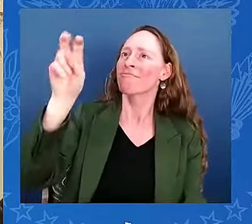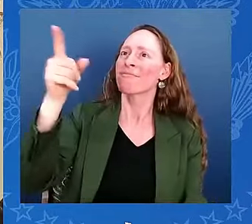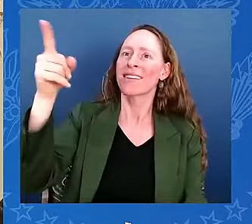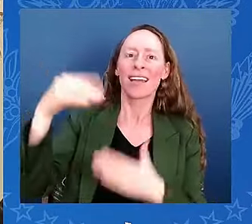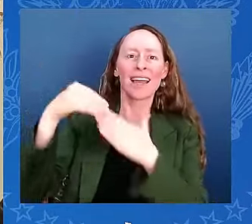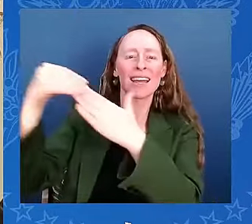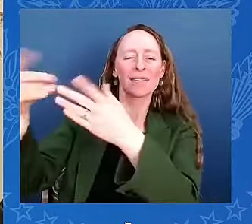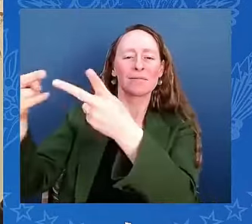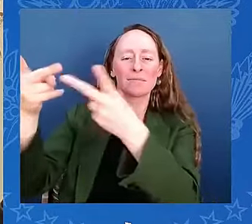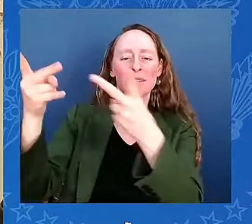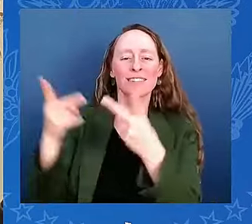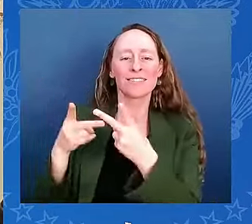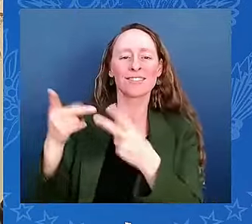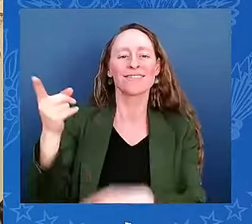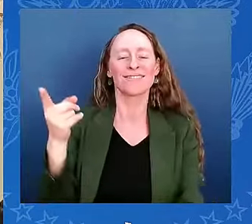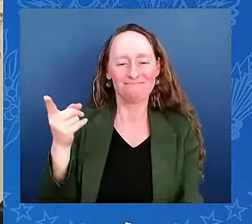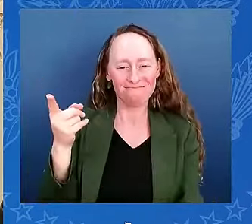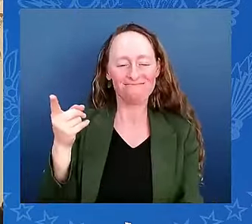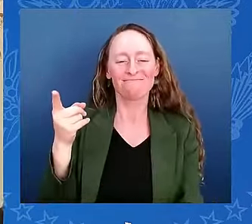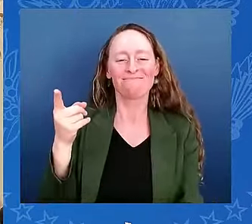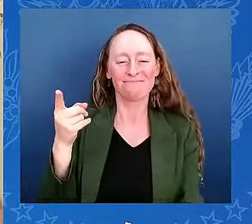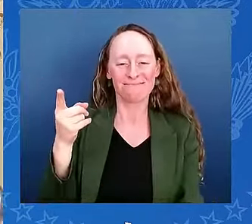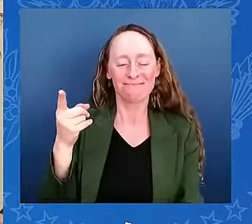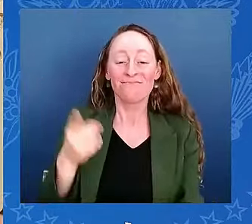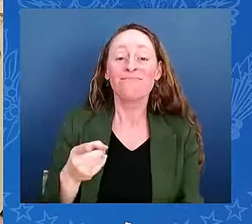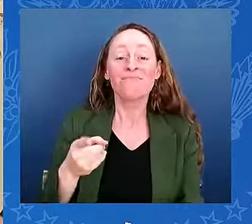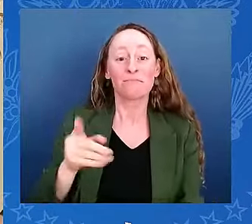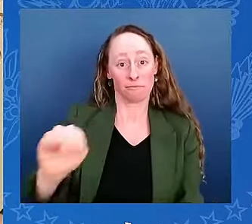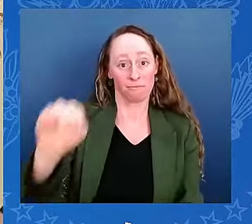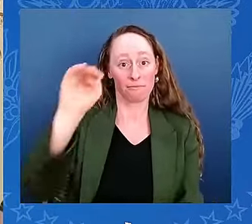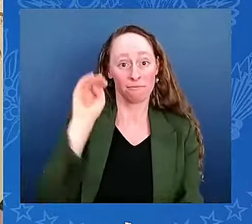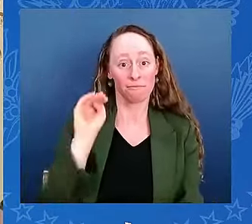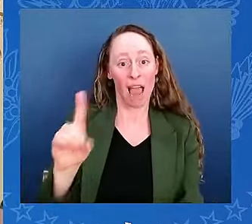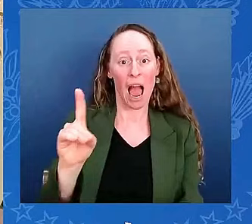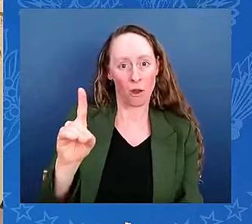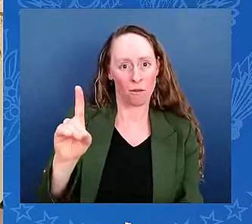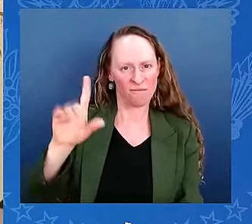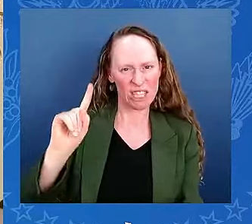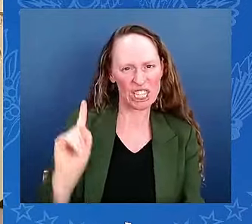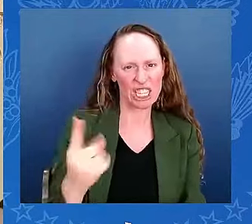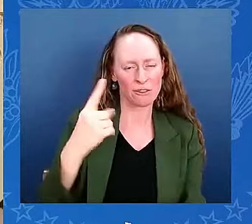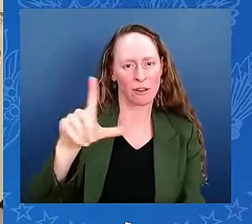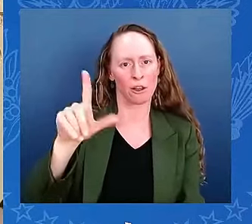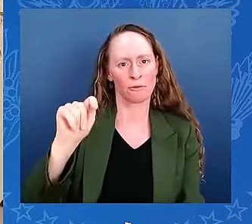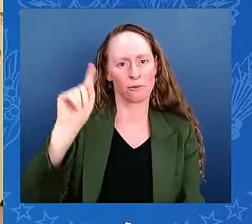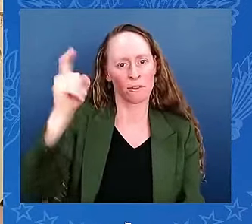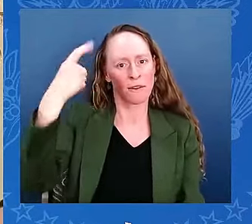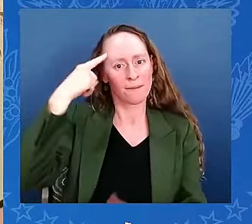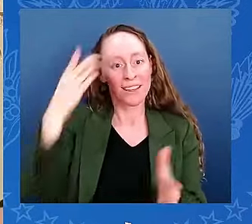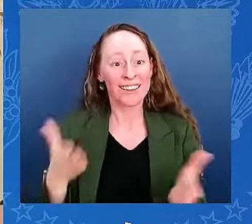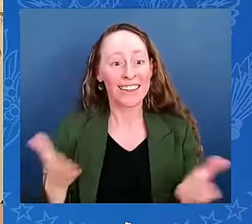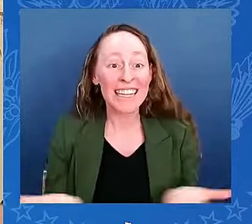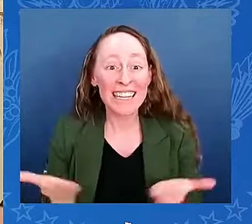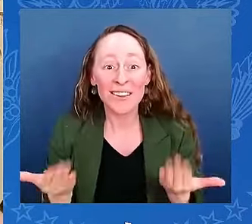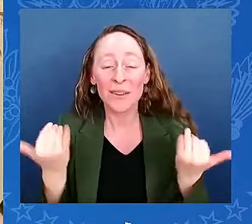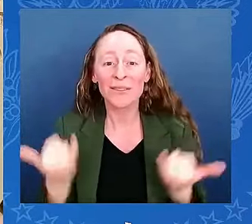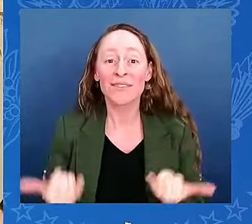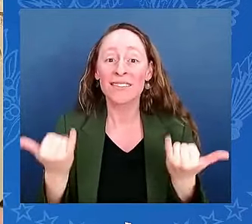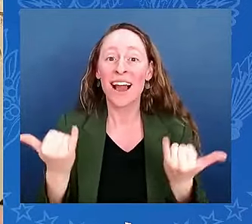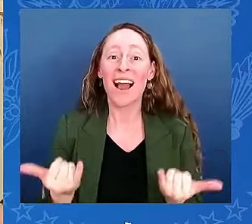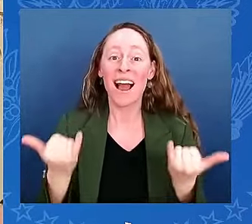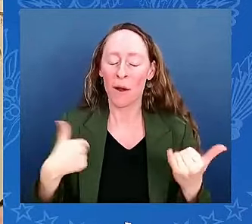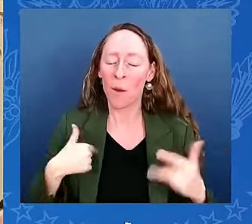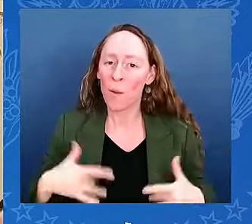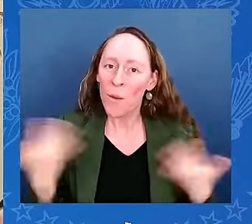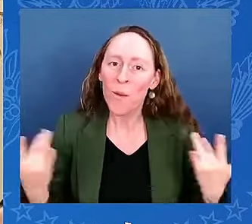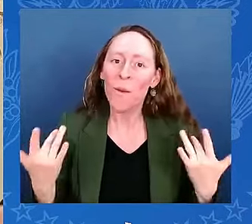home state of Maryland who is here today. And to the first ever South Asian Vice